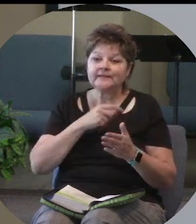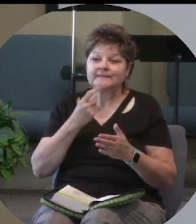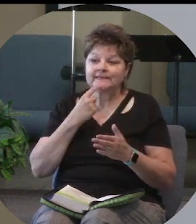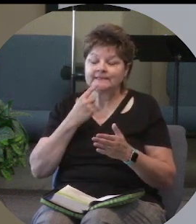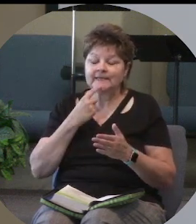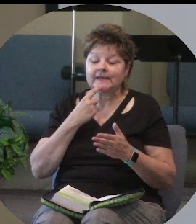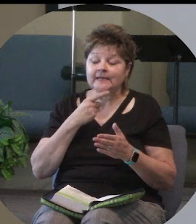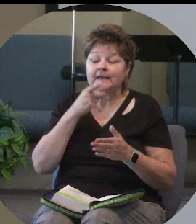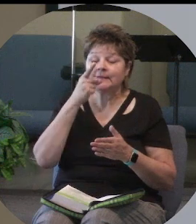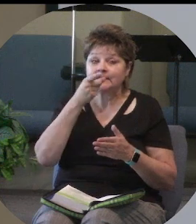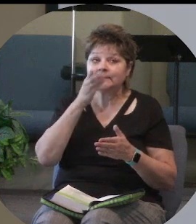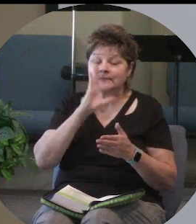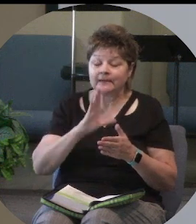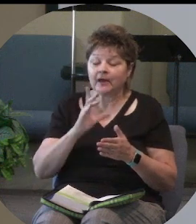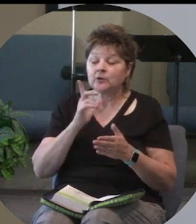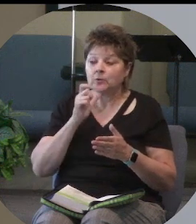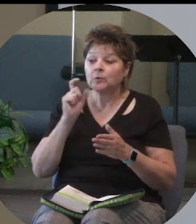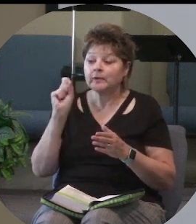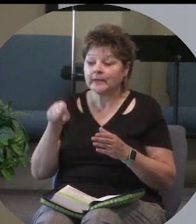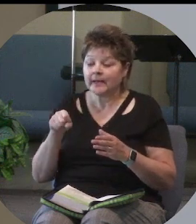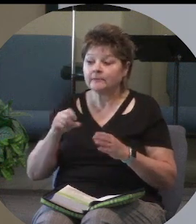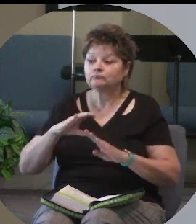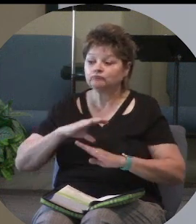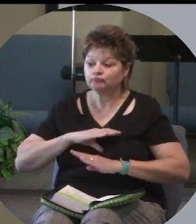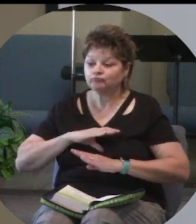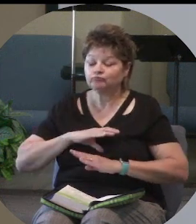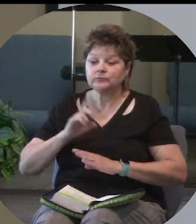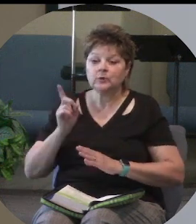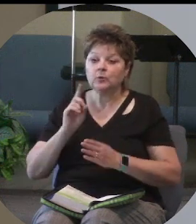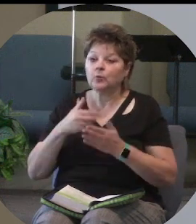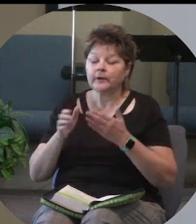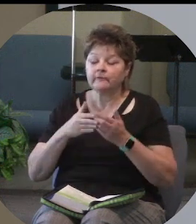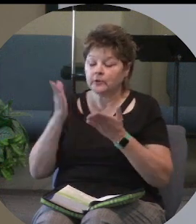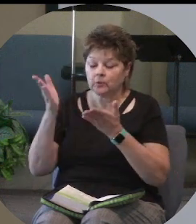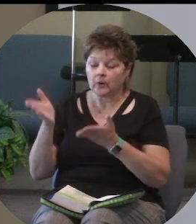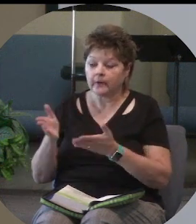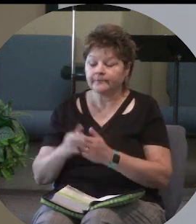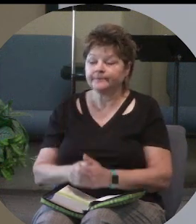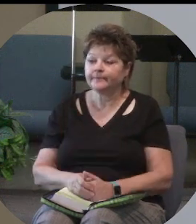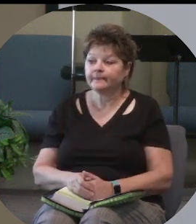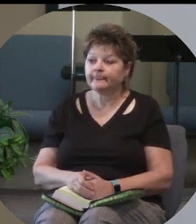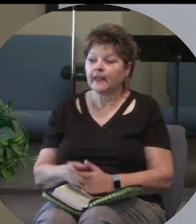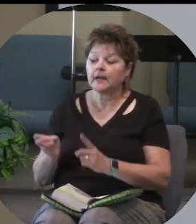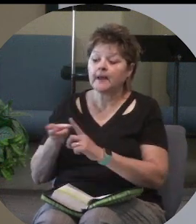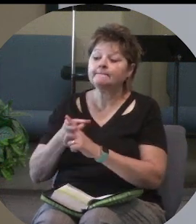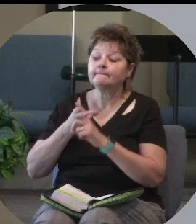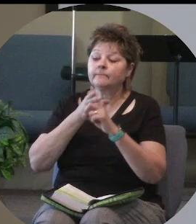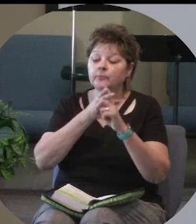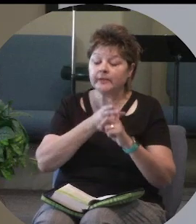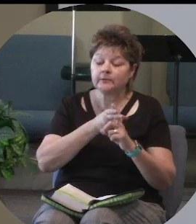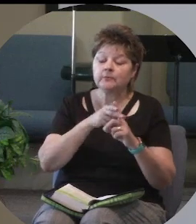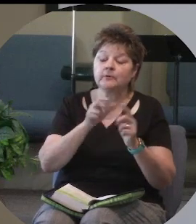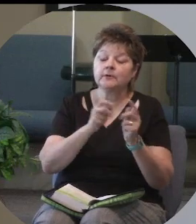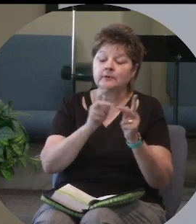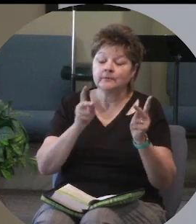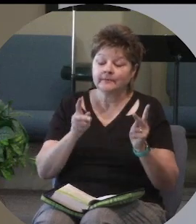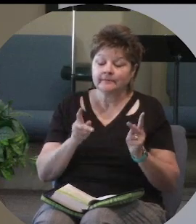God can meet you wherever you are and bring you to that point